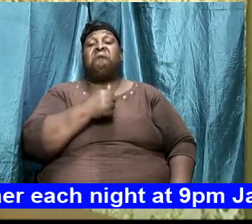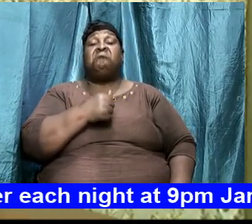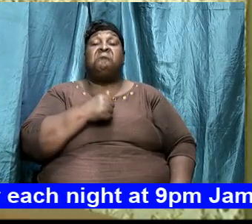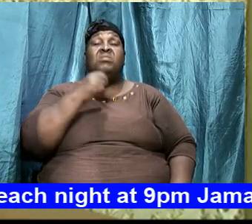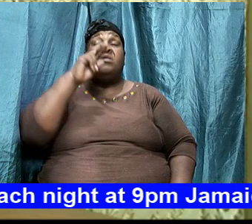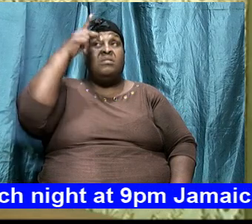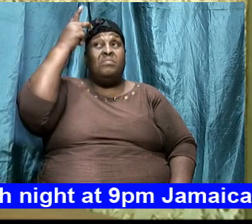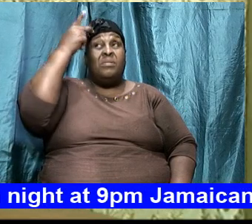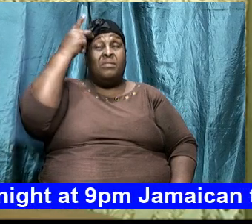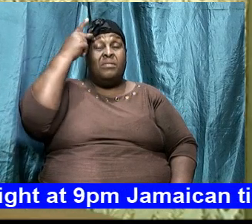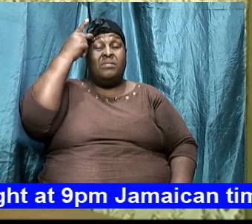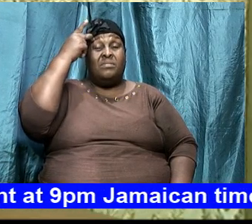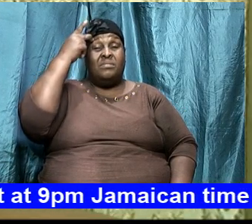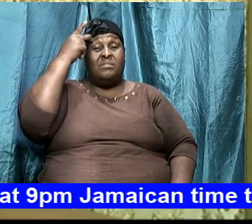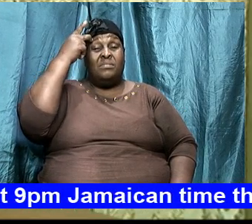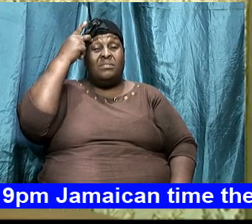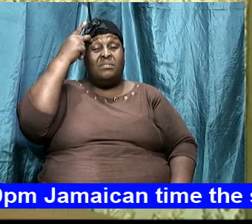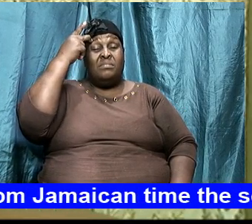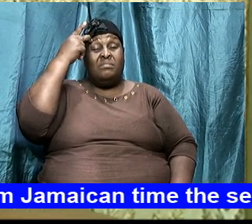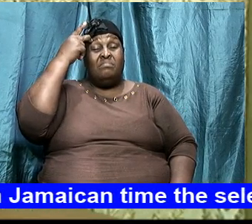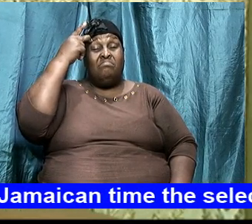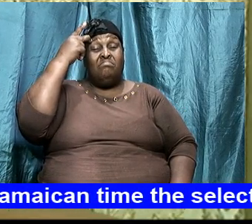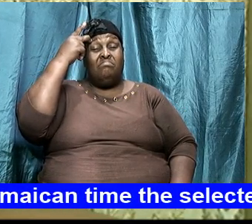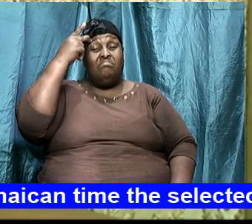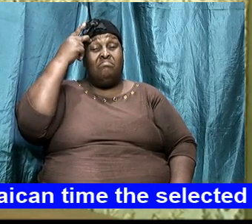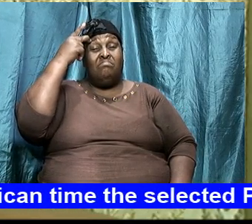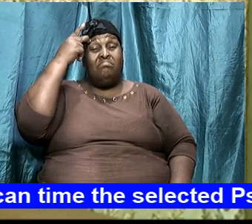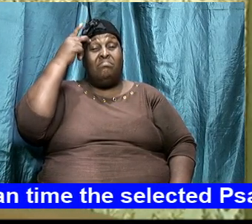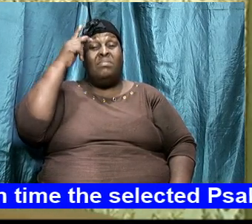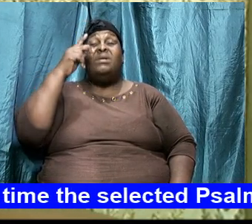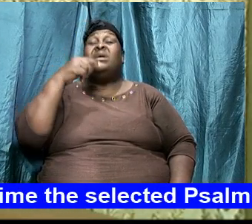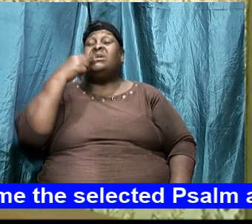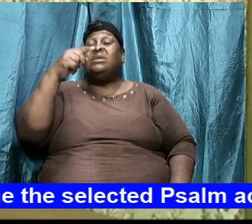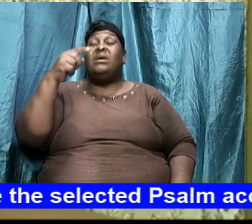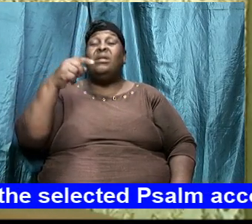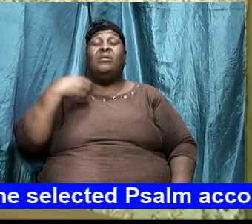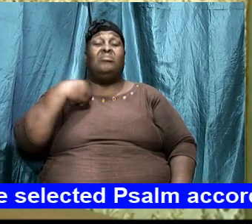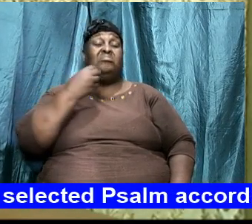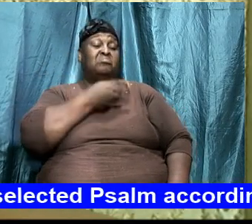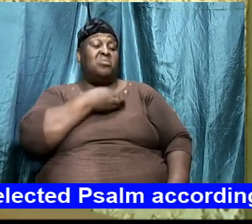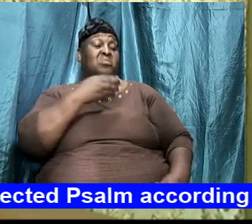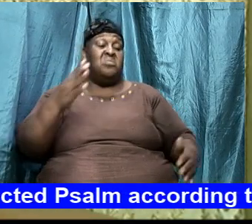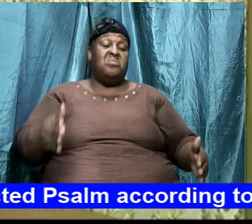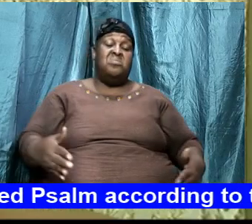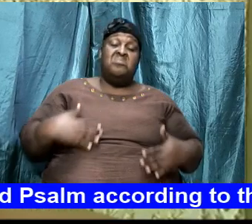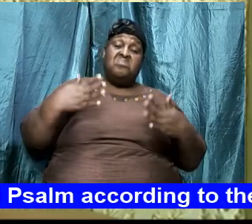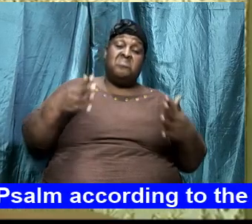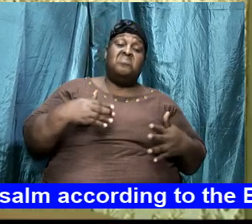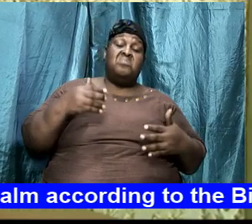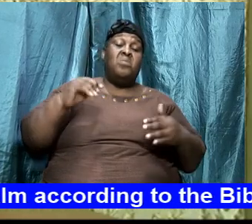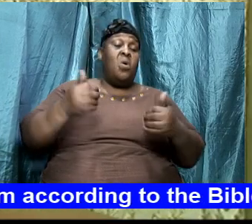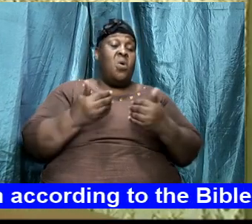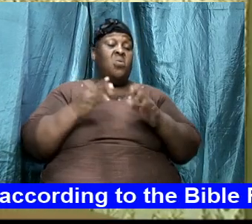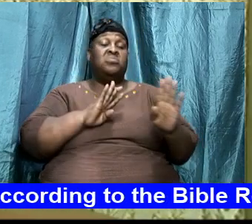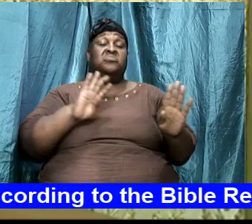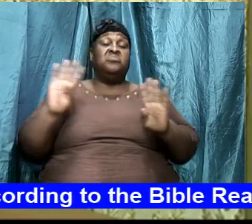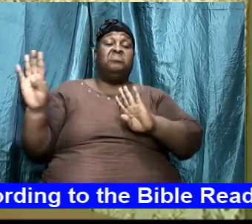in telling the Ephesians how to conduct themselves